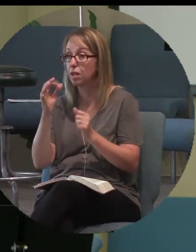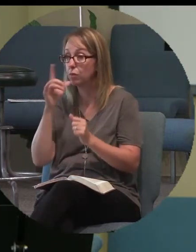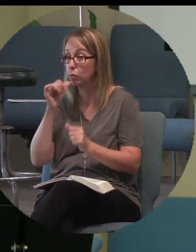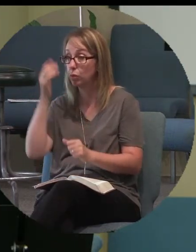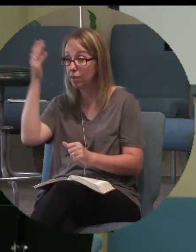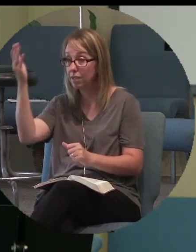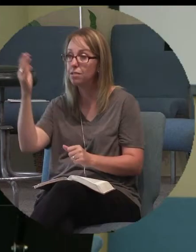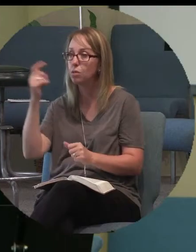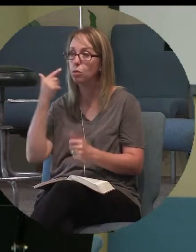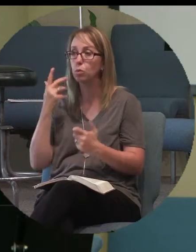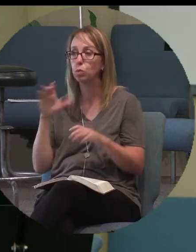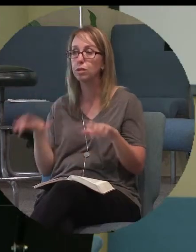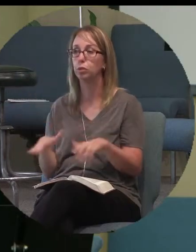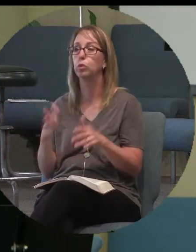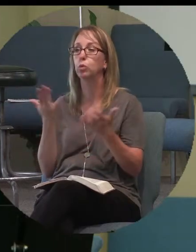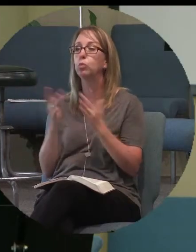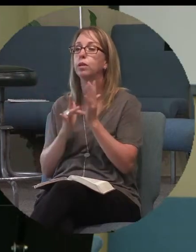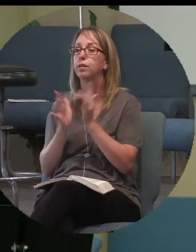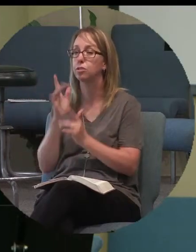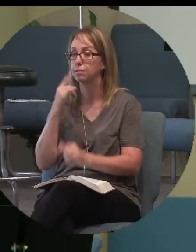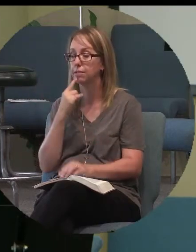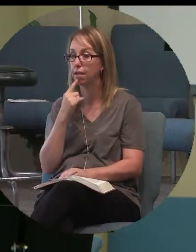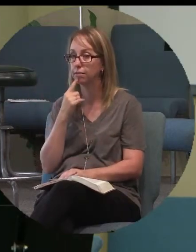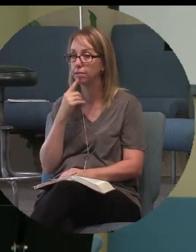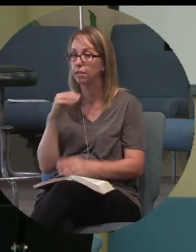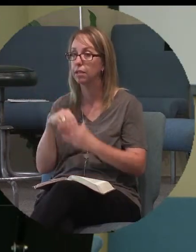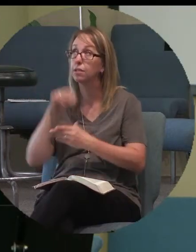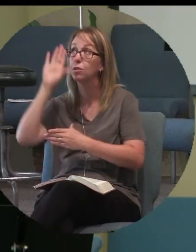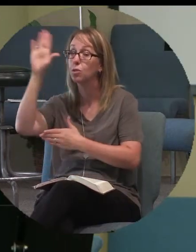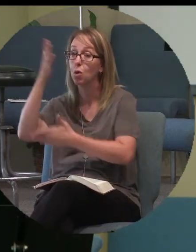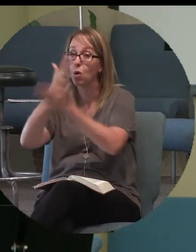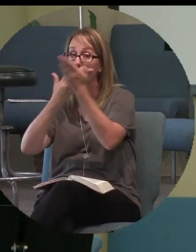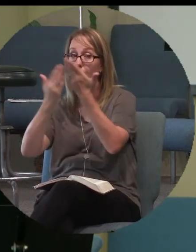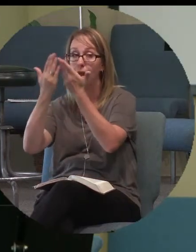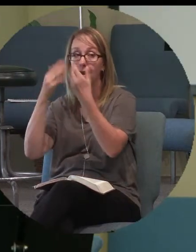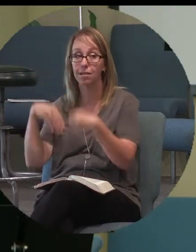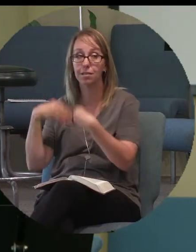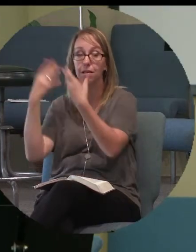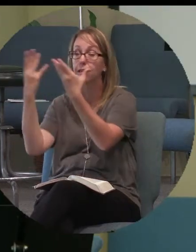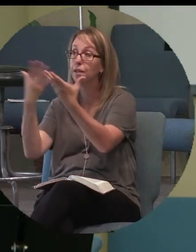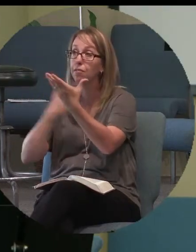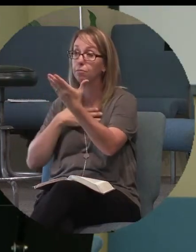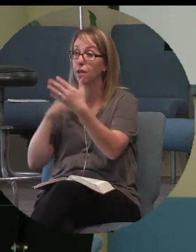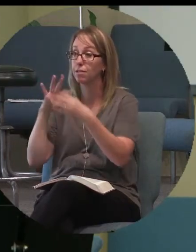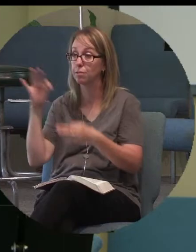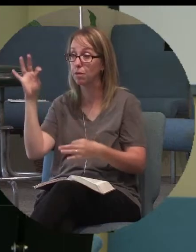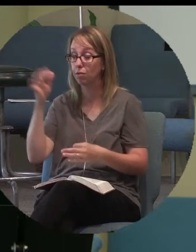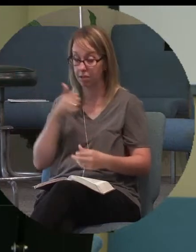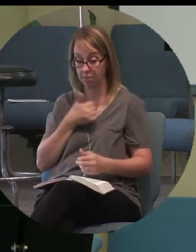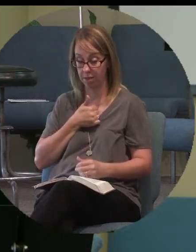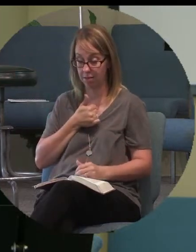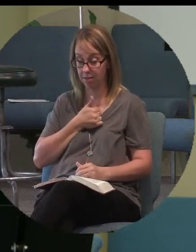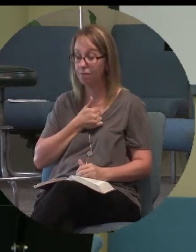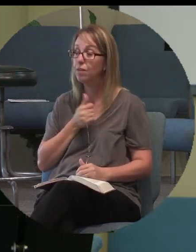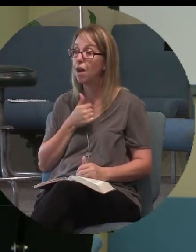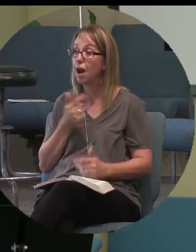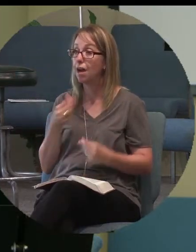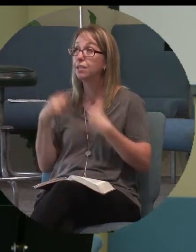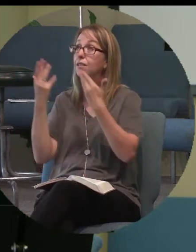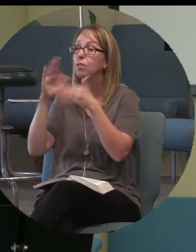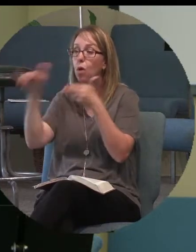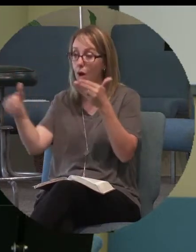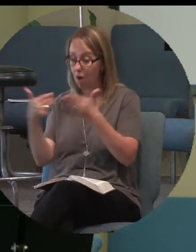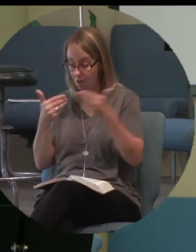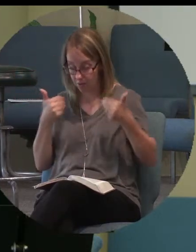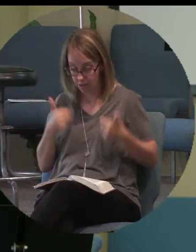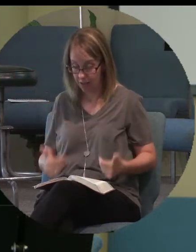do what Jesus said. Into your hands I commit my spirit. I commit myself. God, I give you all that